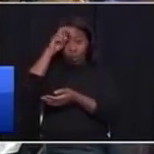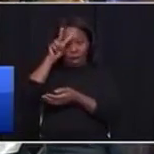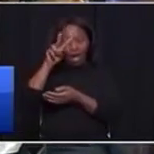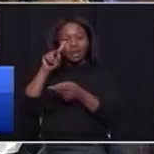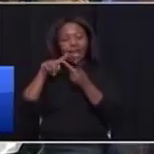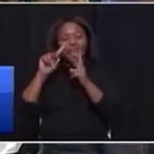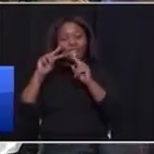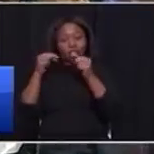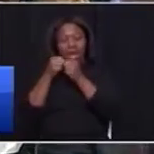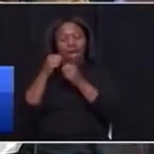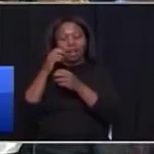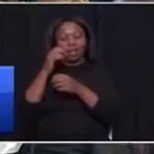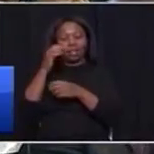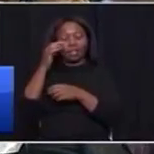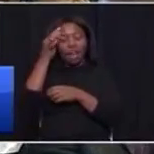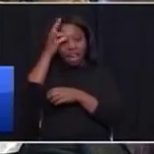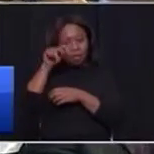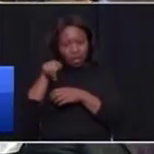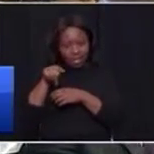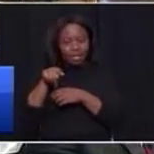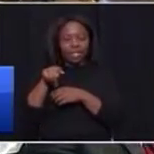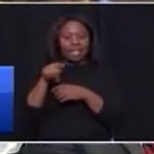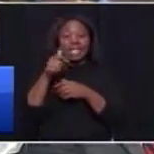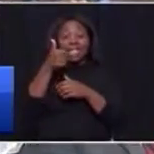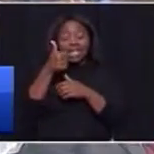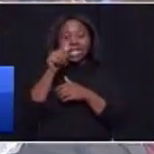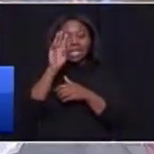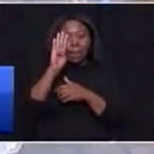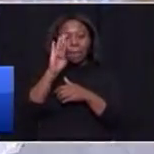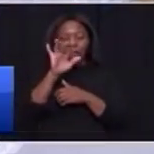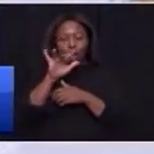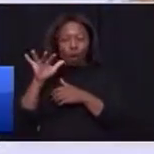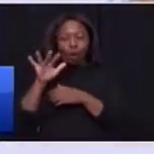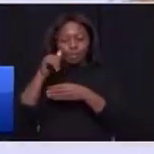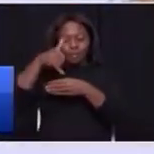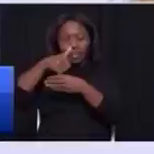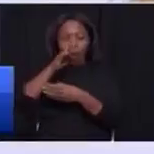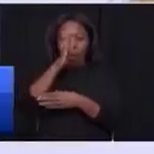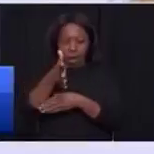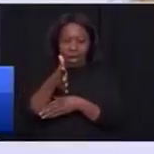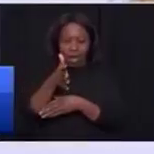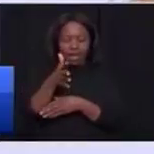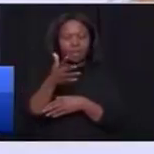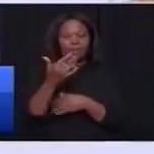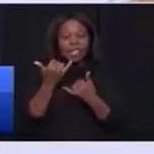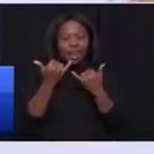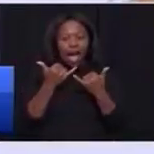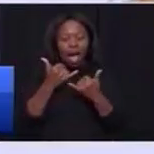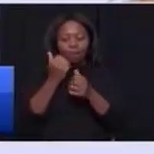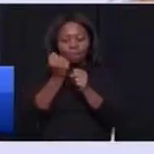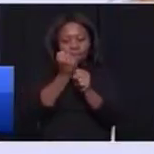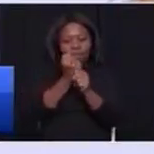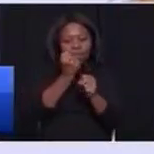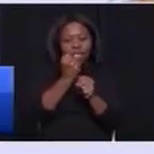And it is there that R$6 billion is going to be invested, creating additional 2